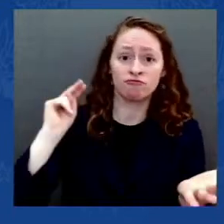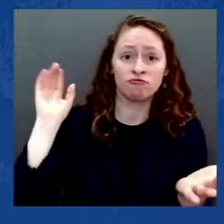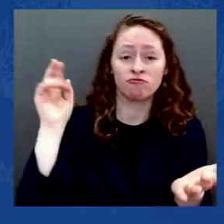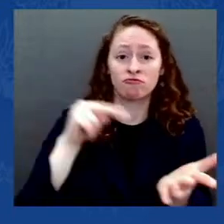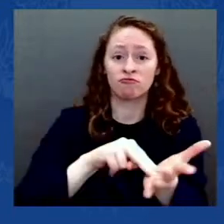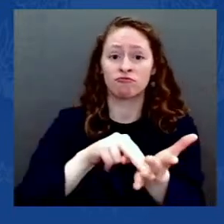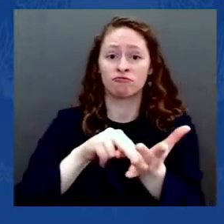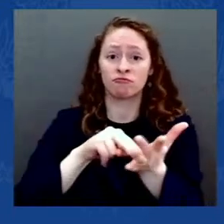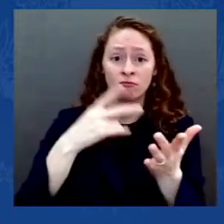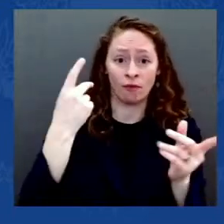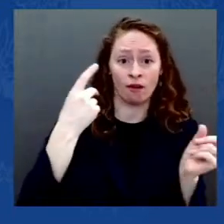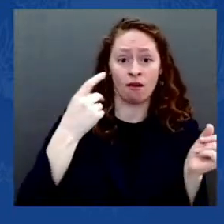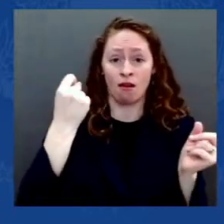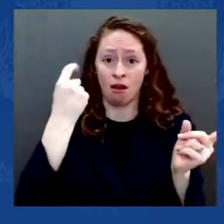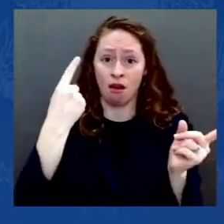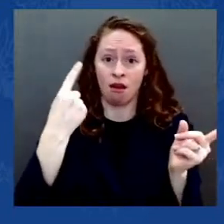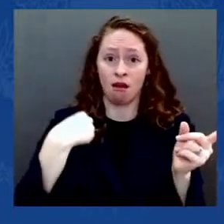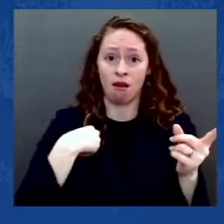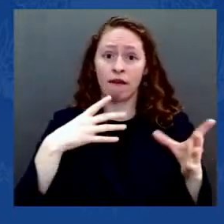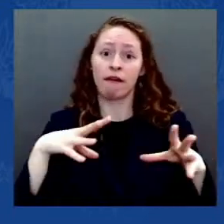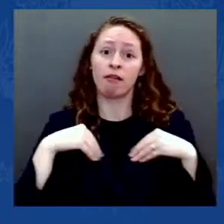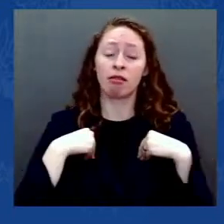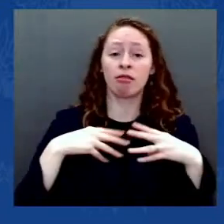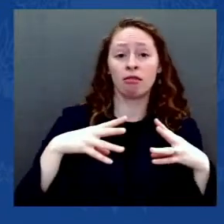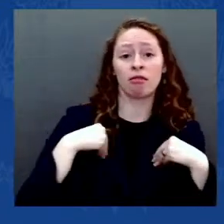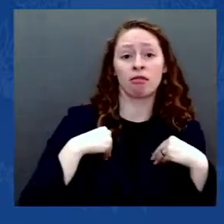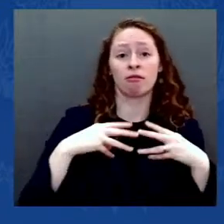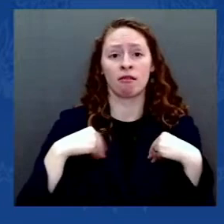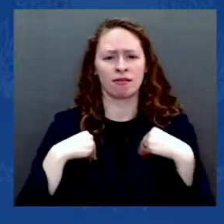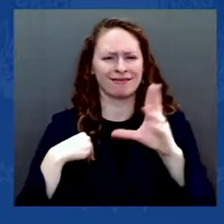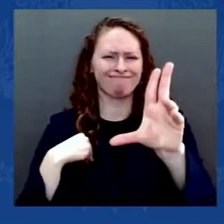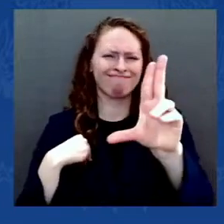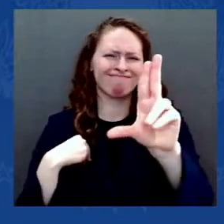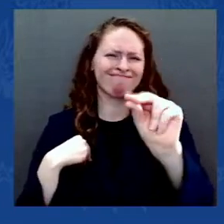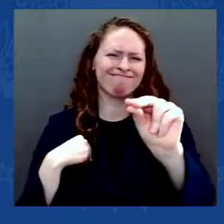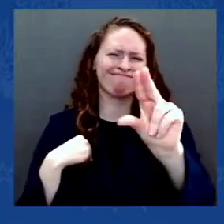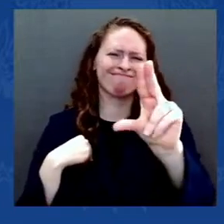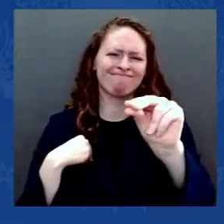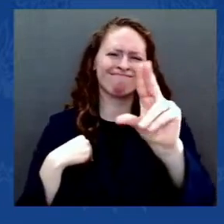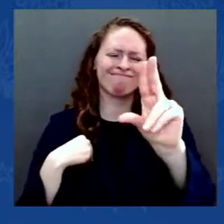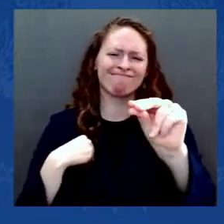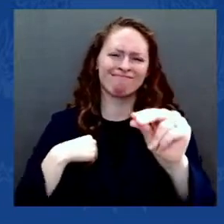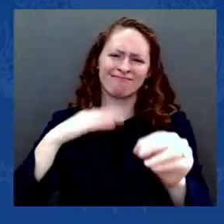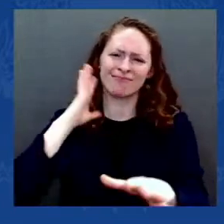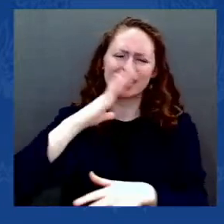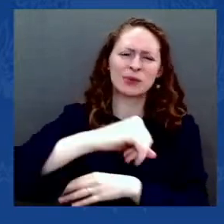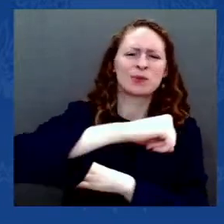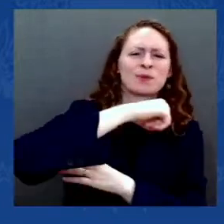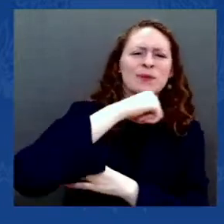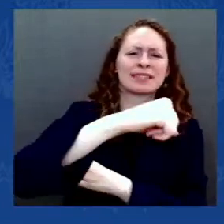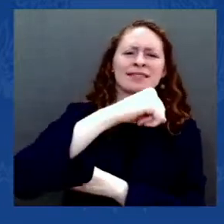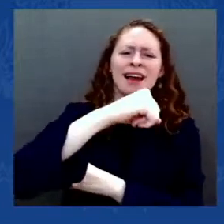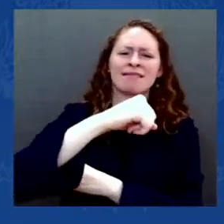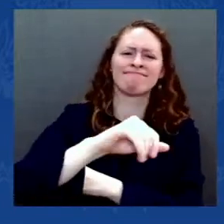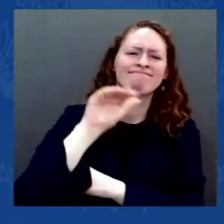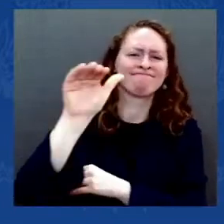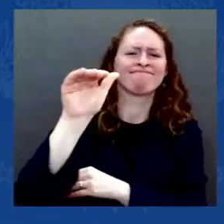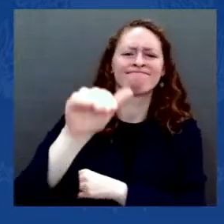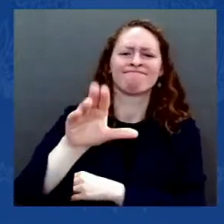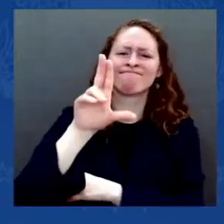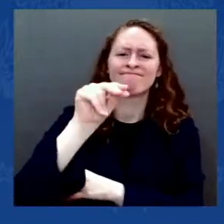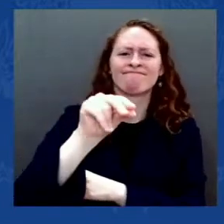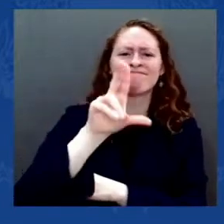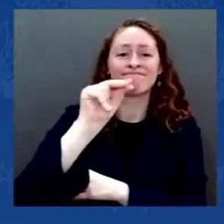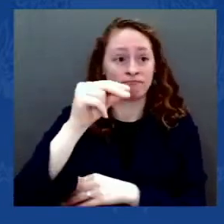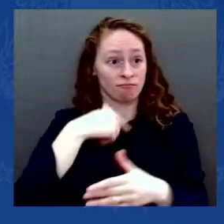nation, and I will allow no one to place a dagger at the throat of democracy. We will make sure the